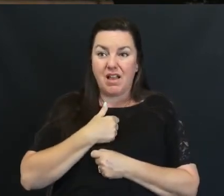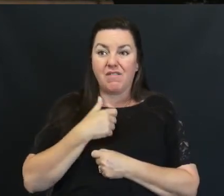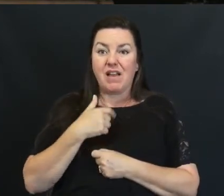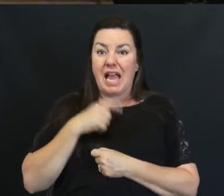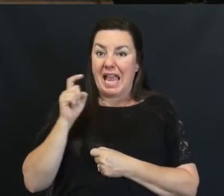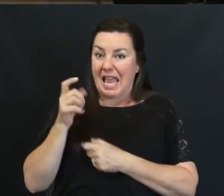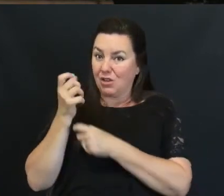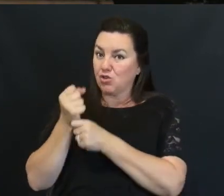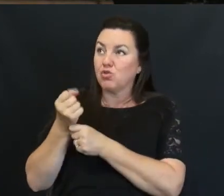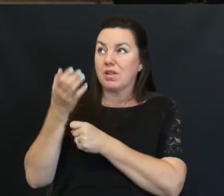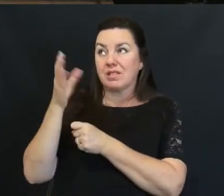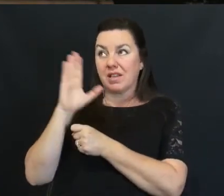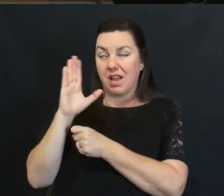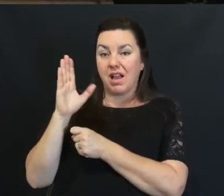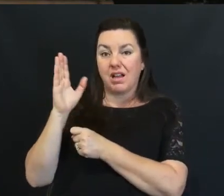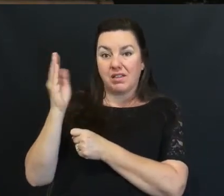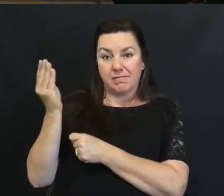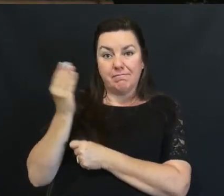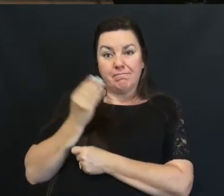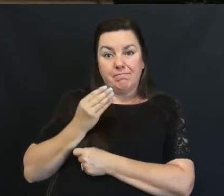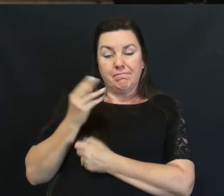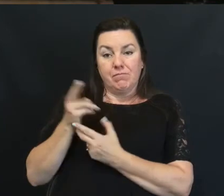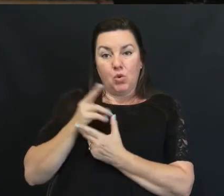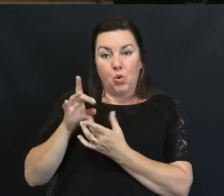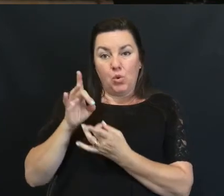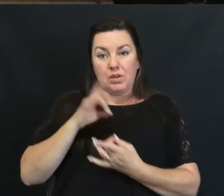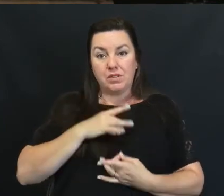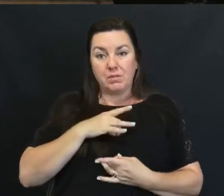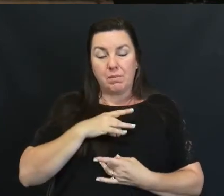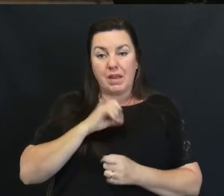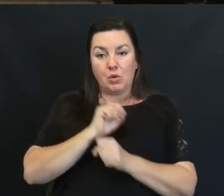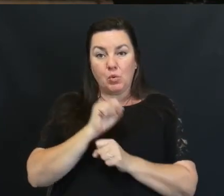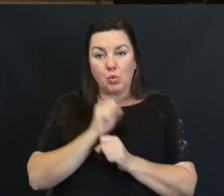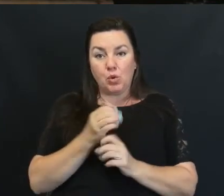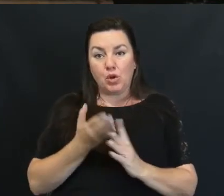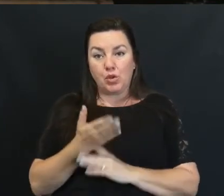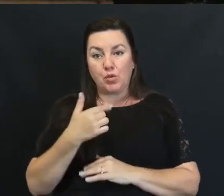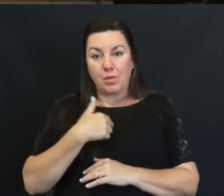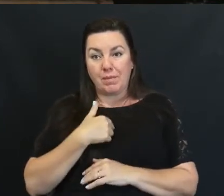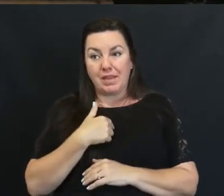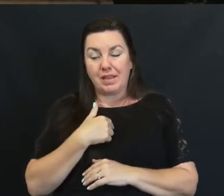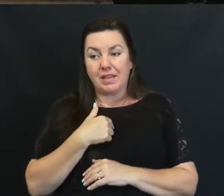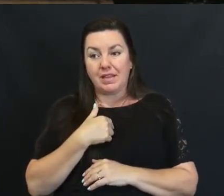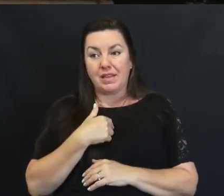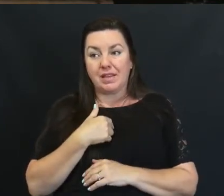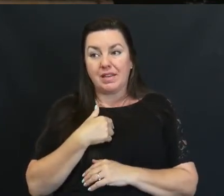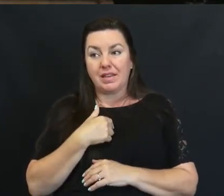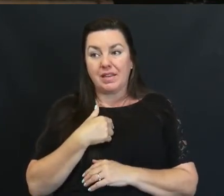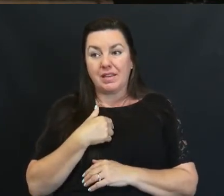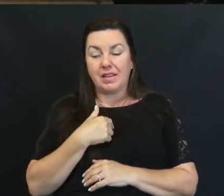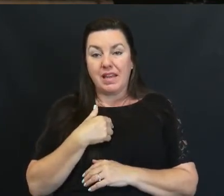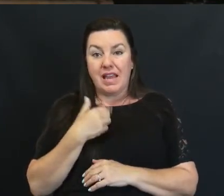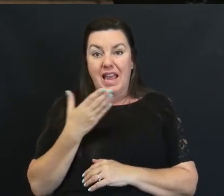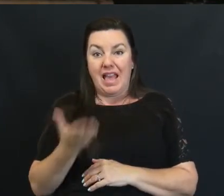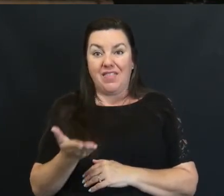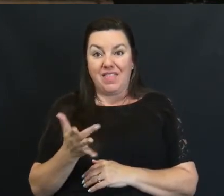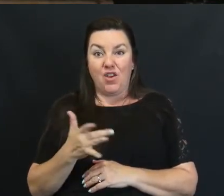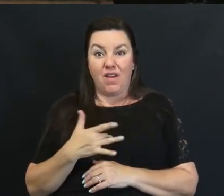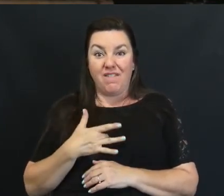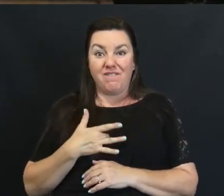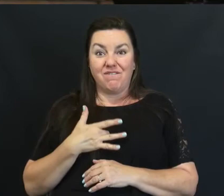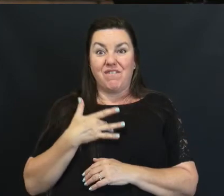Had To Trust In God That The Holy Spirit Would Work Through Me And There I Felt It